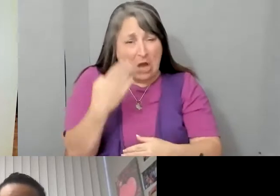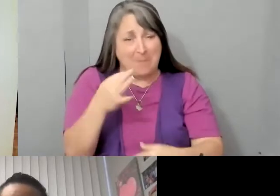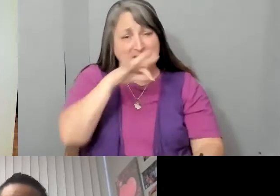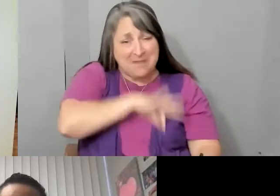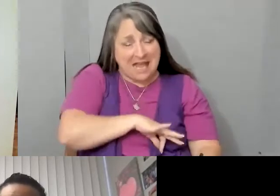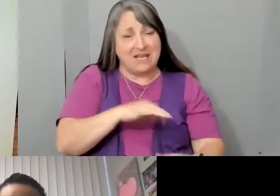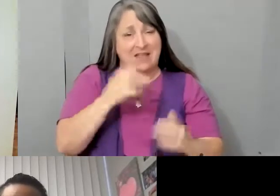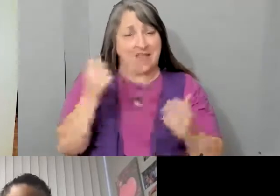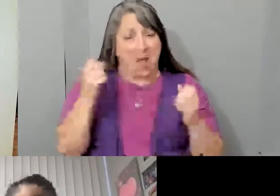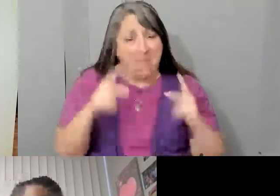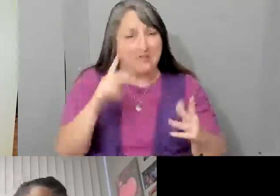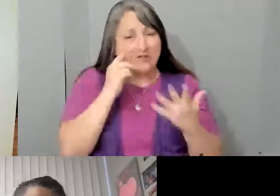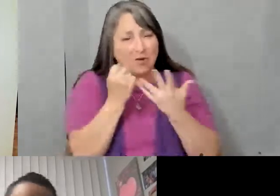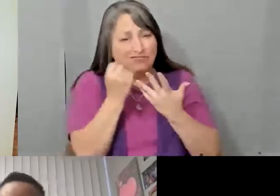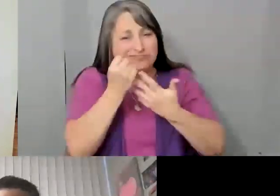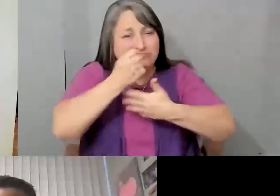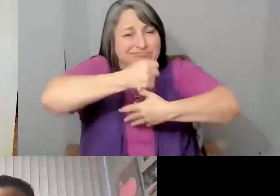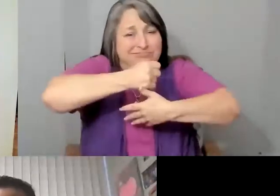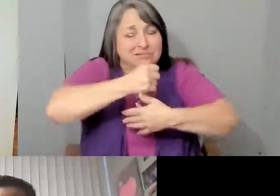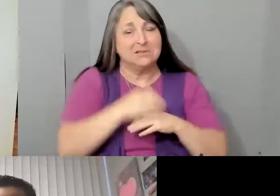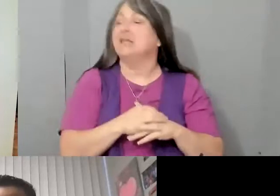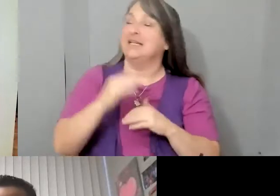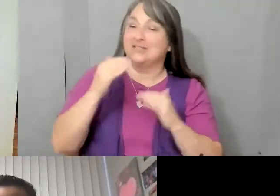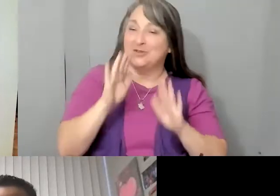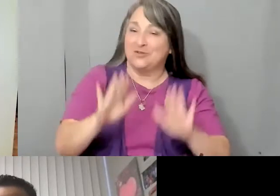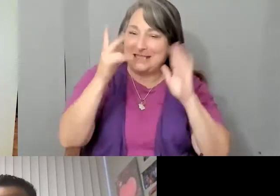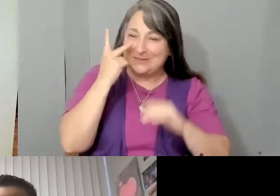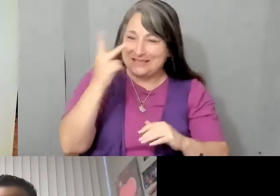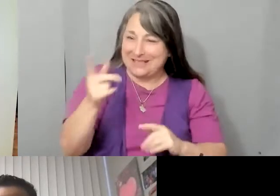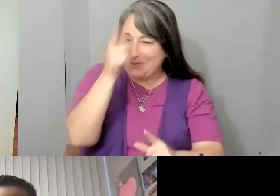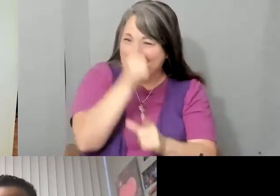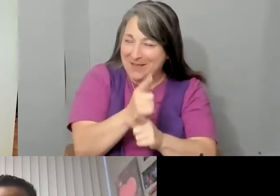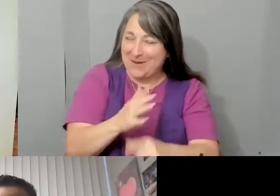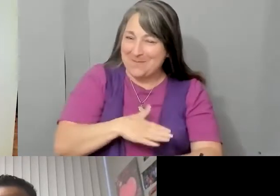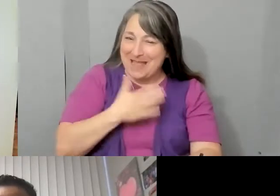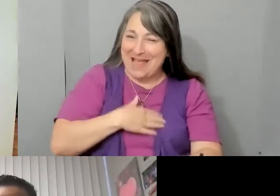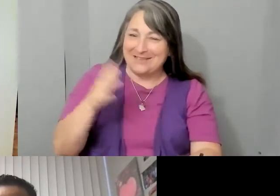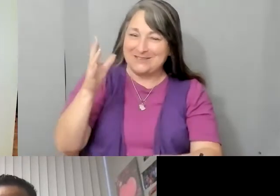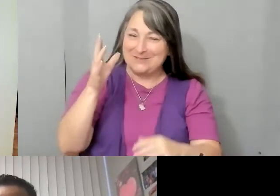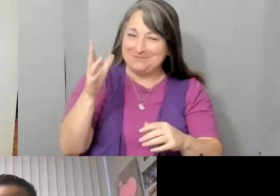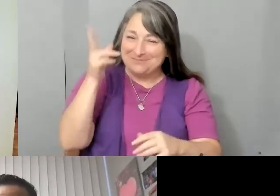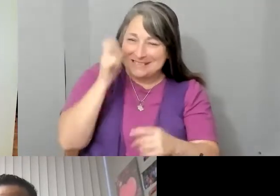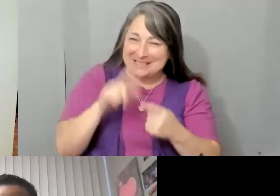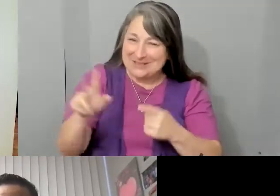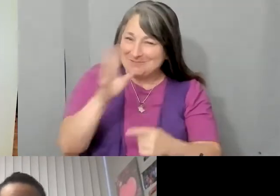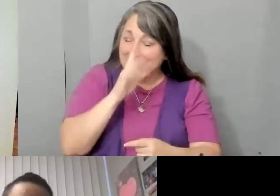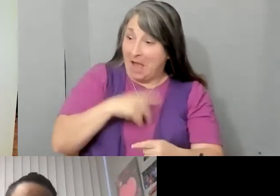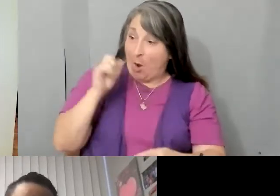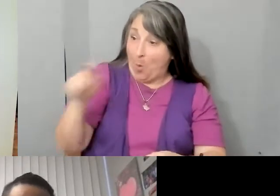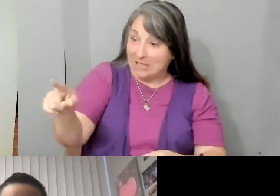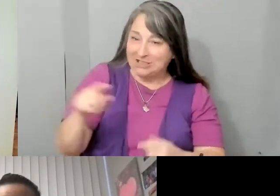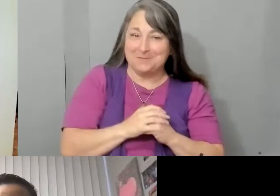So, brother, it's great to see you, and I'm glad to hear your voice here. And so, I have a question for you.